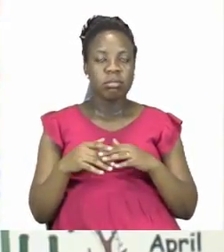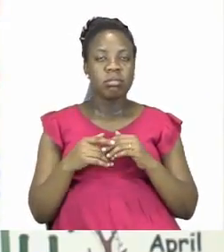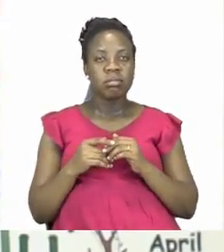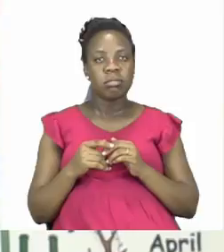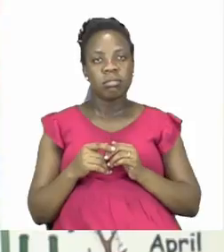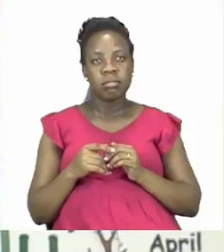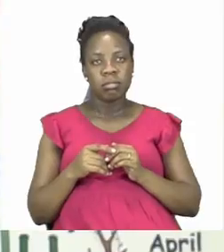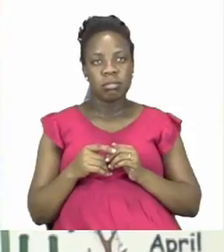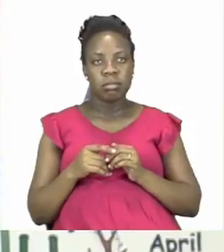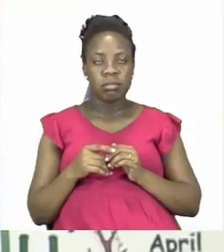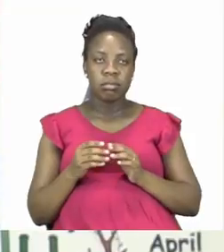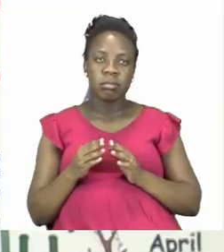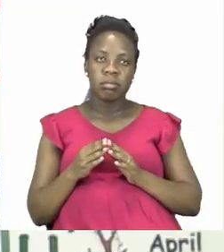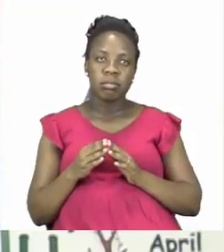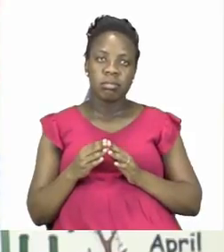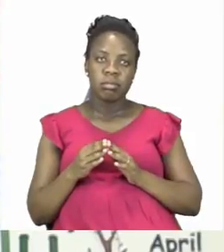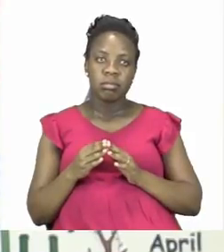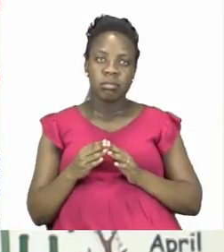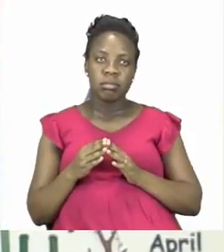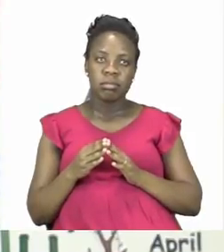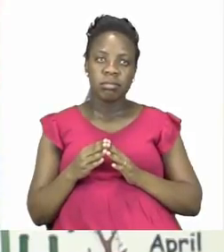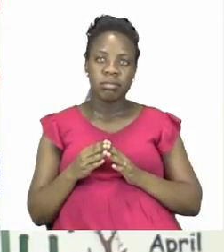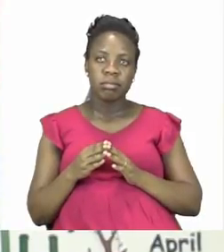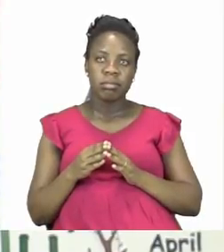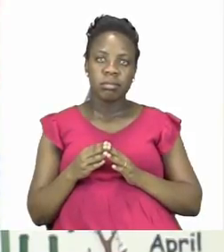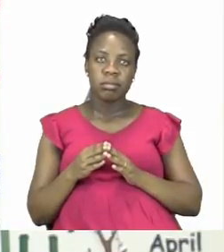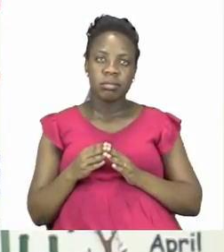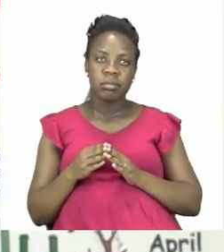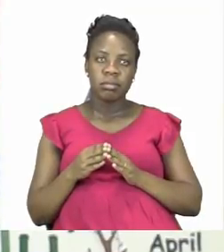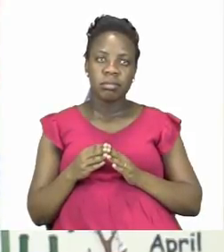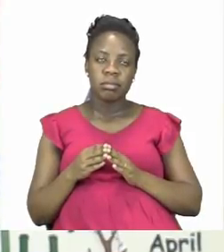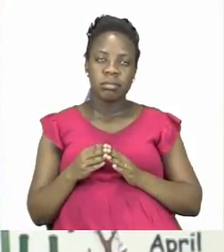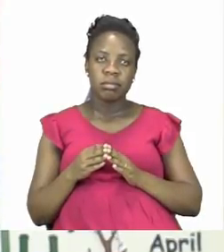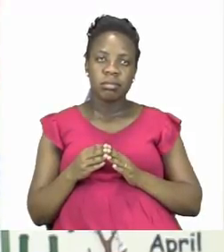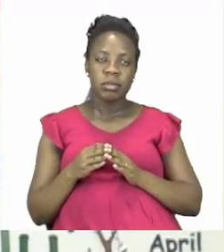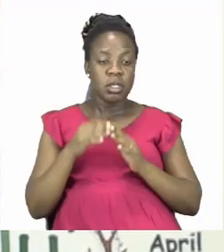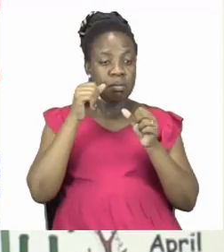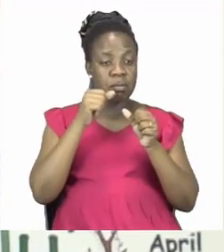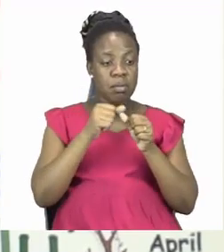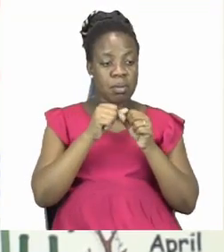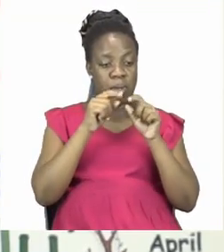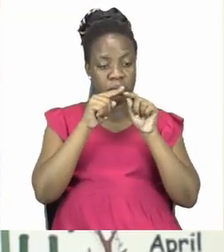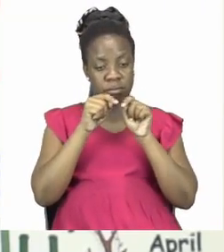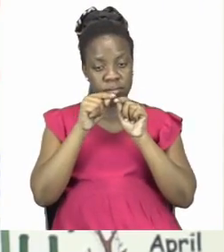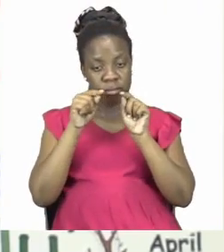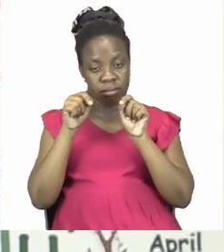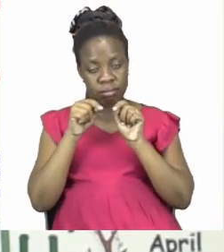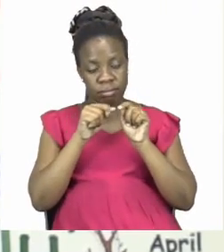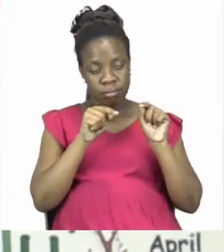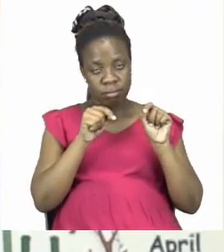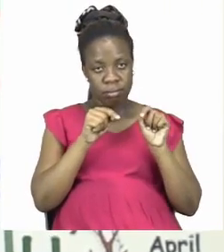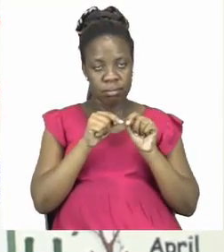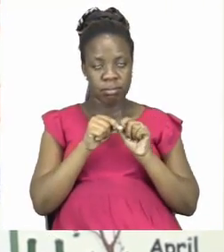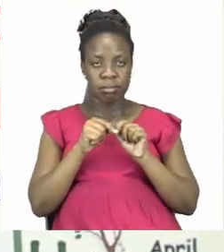all the other numbers that you have to work out in the little block. So I